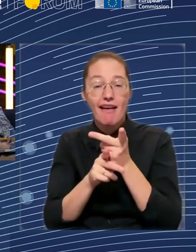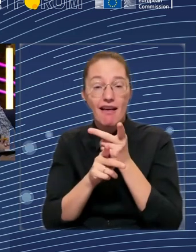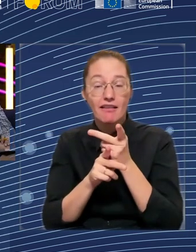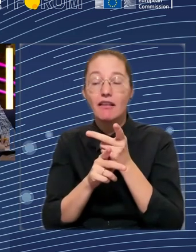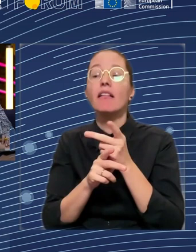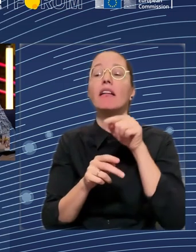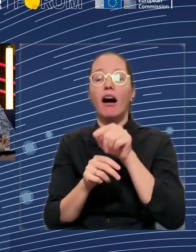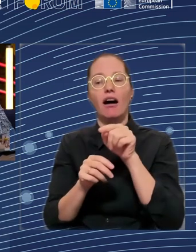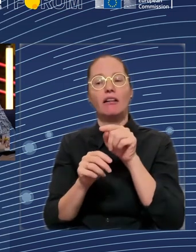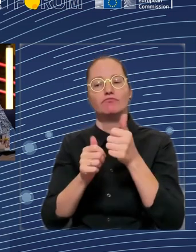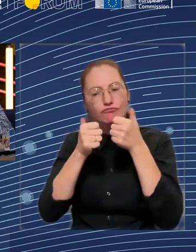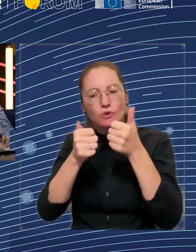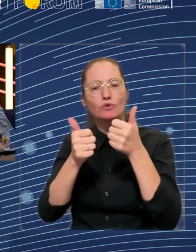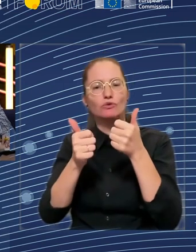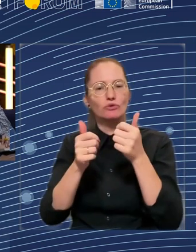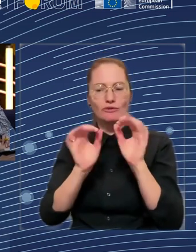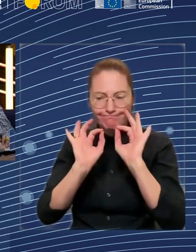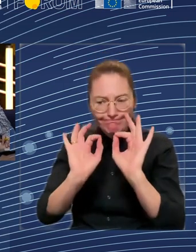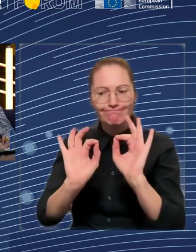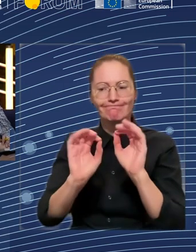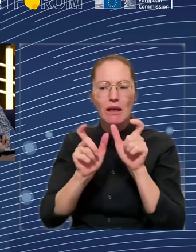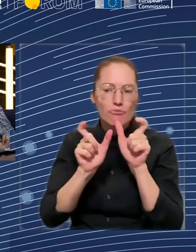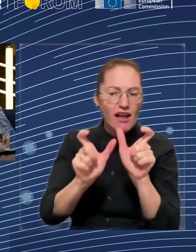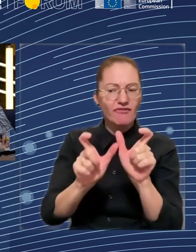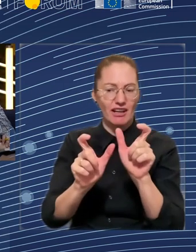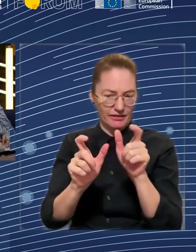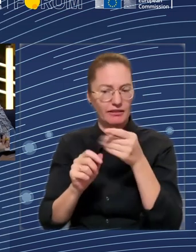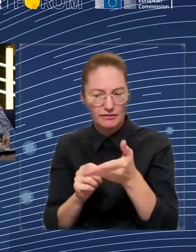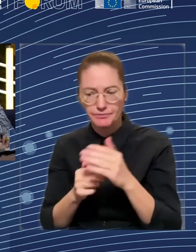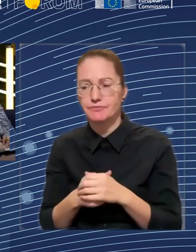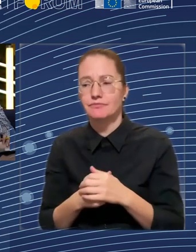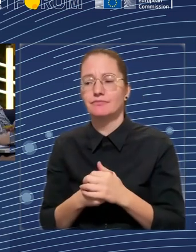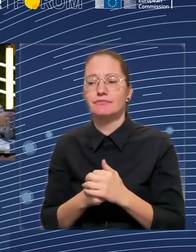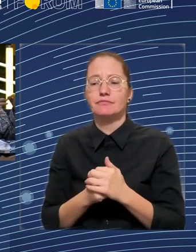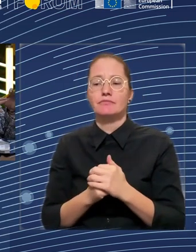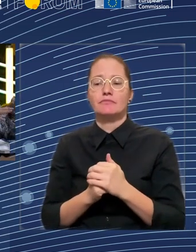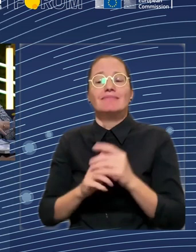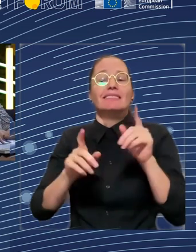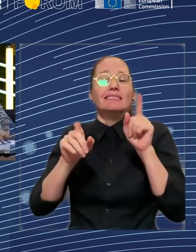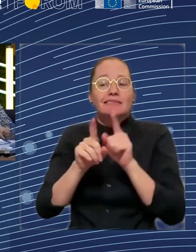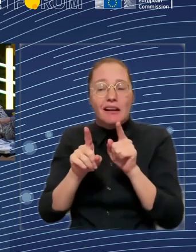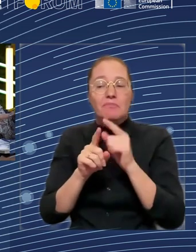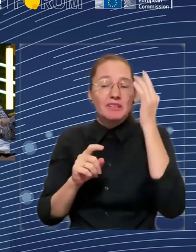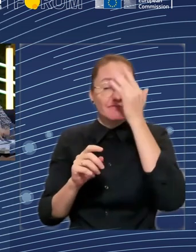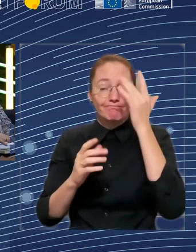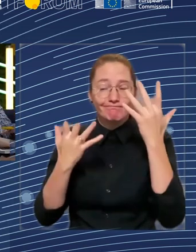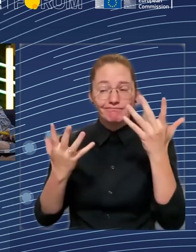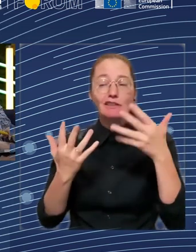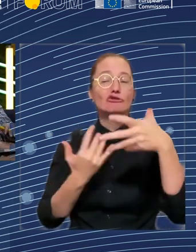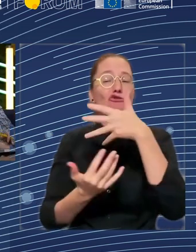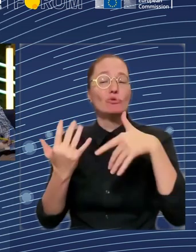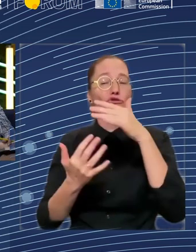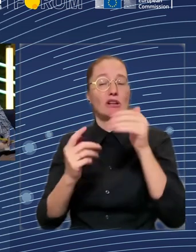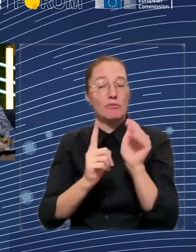that was given by Gareth on the early intervention in order not to fall into inactivity